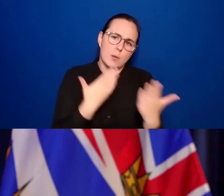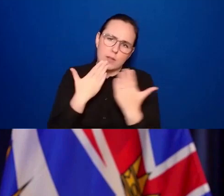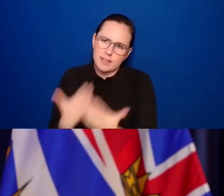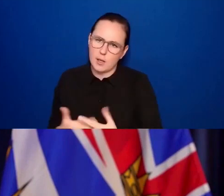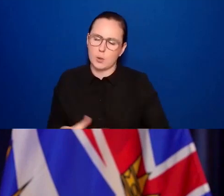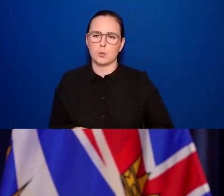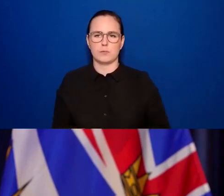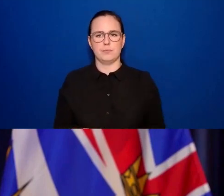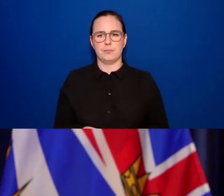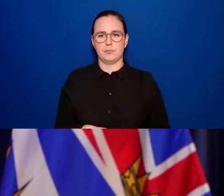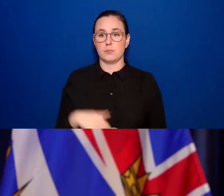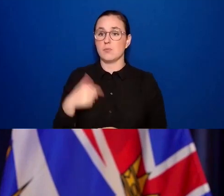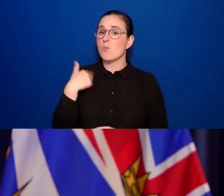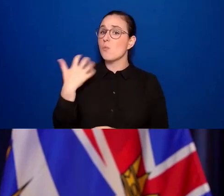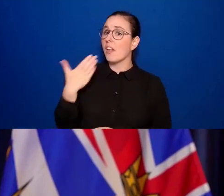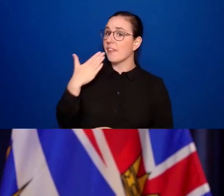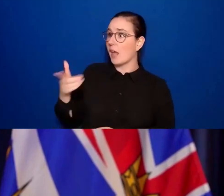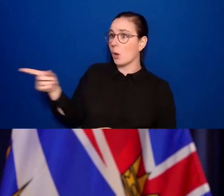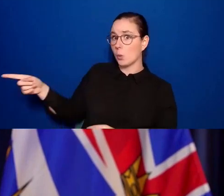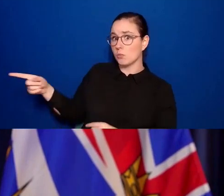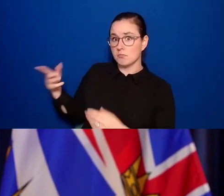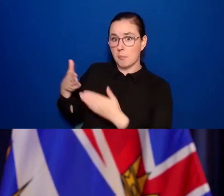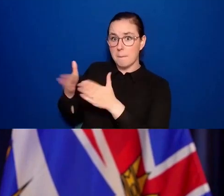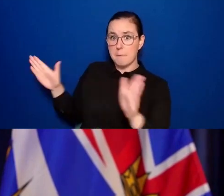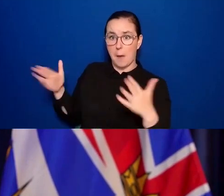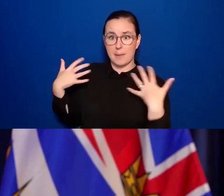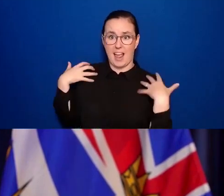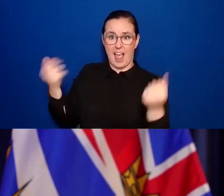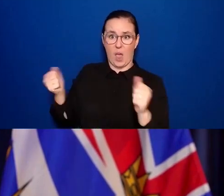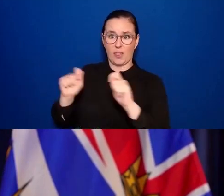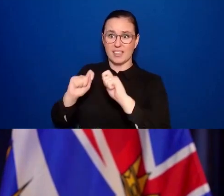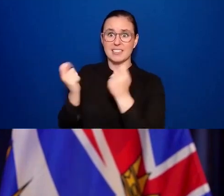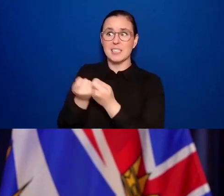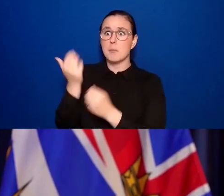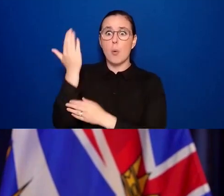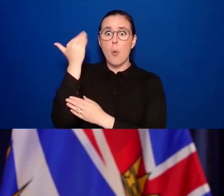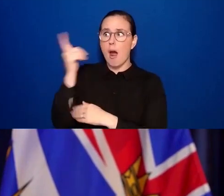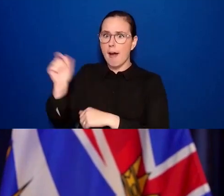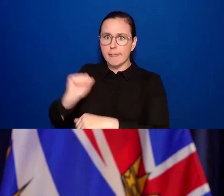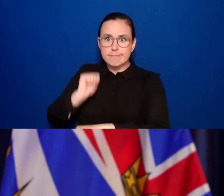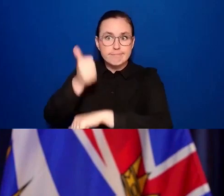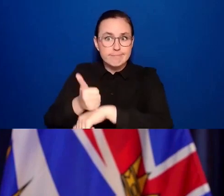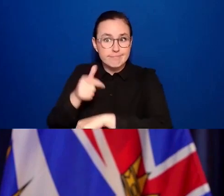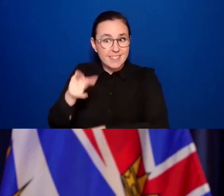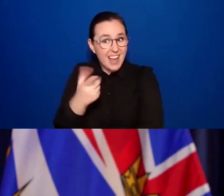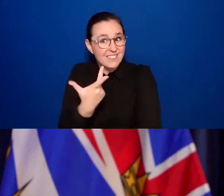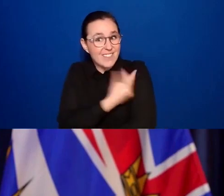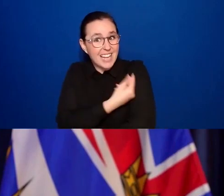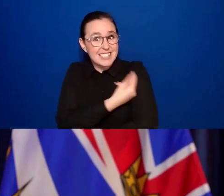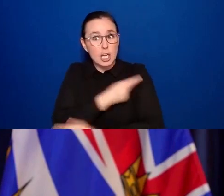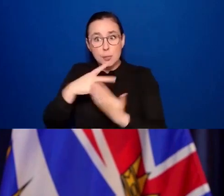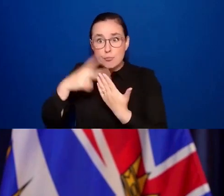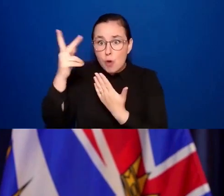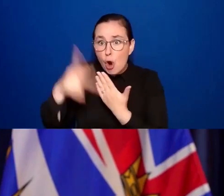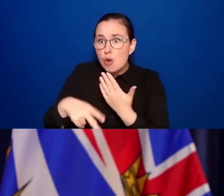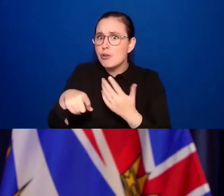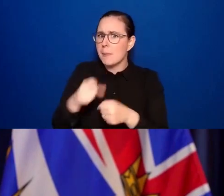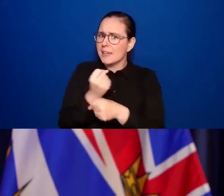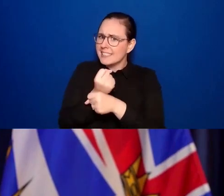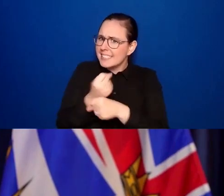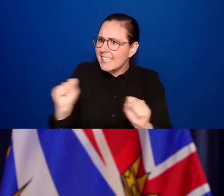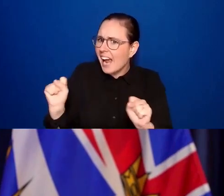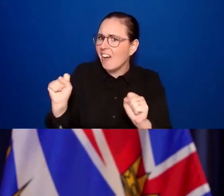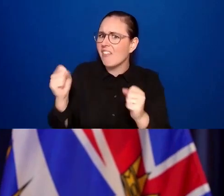place a vaccination program that was safe, effective and seamless for the vast majority of British Columbians.